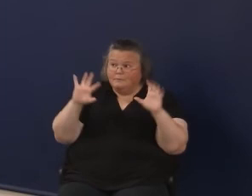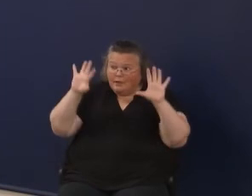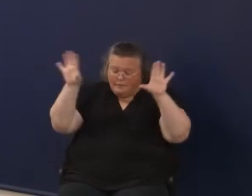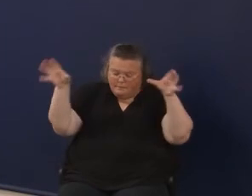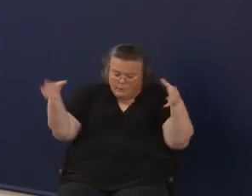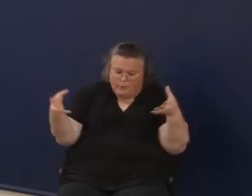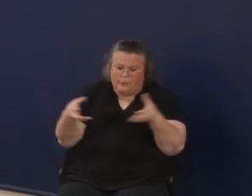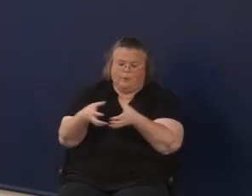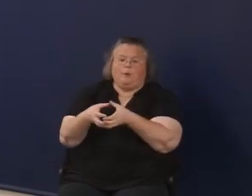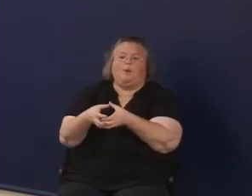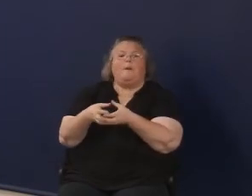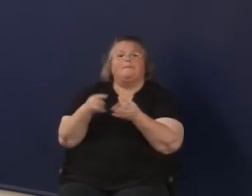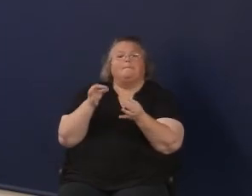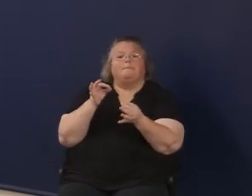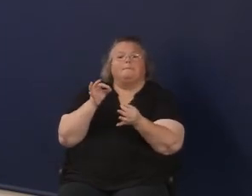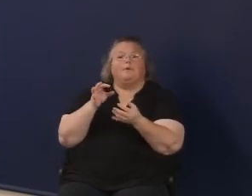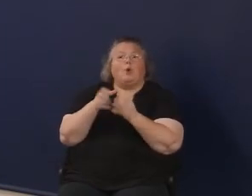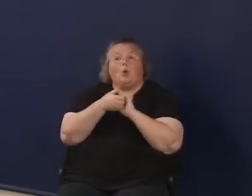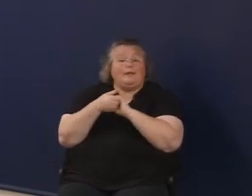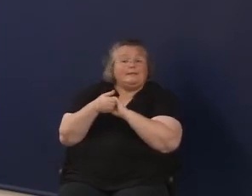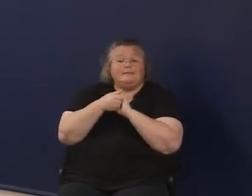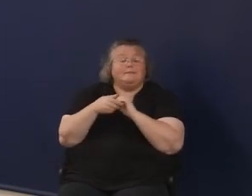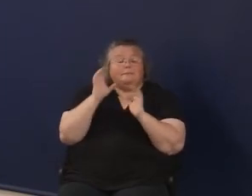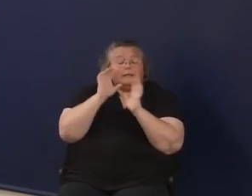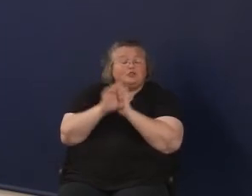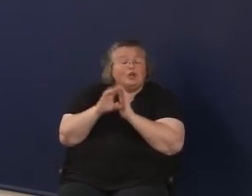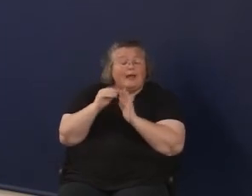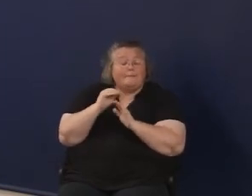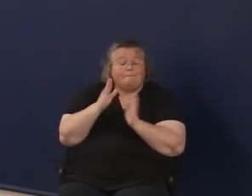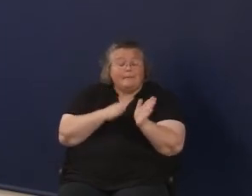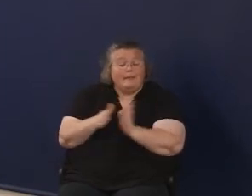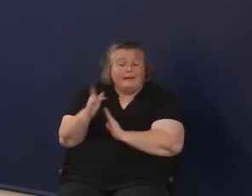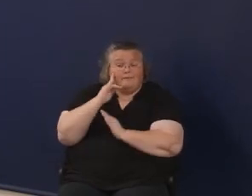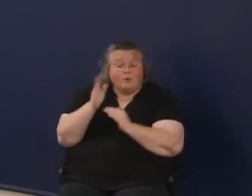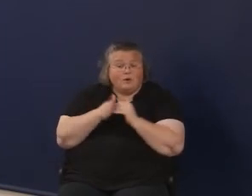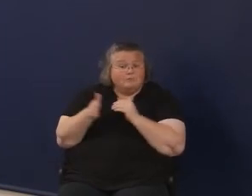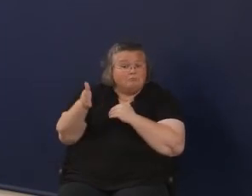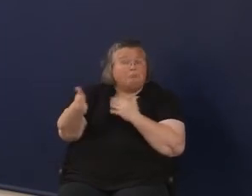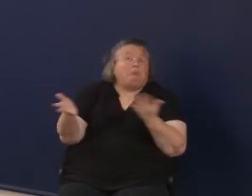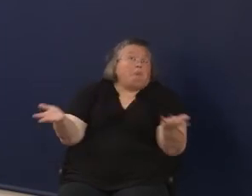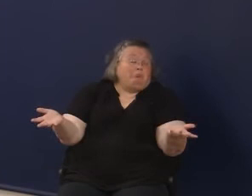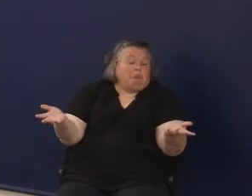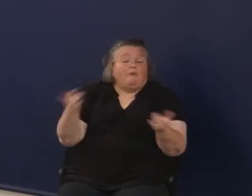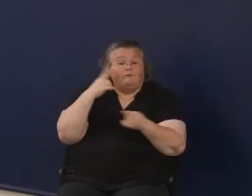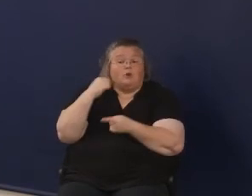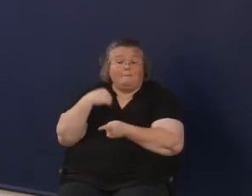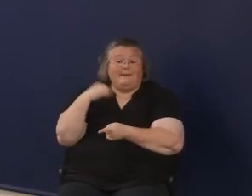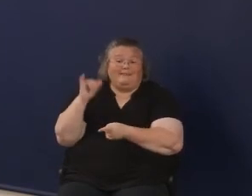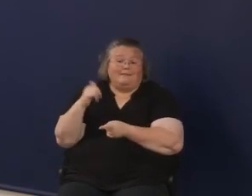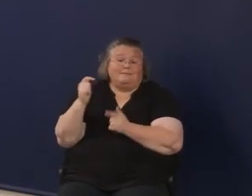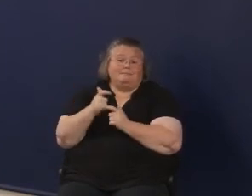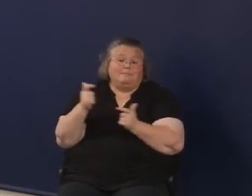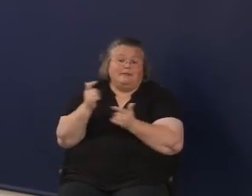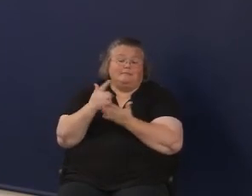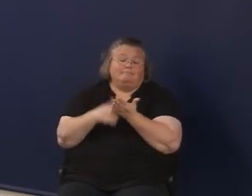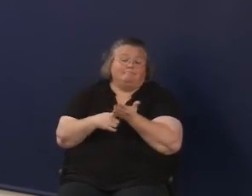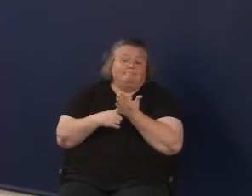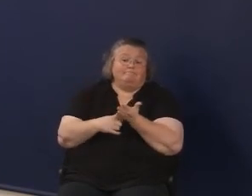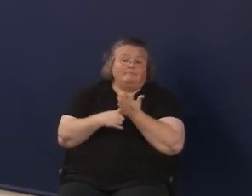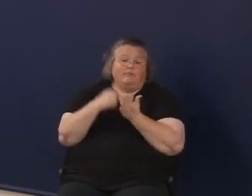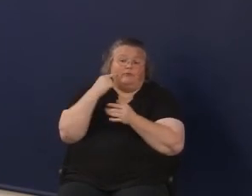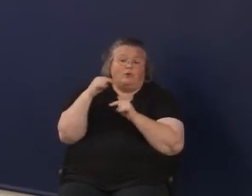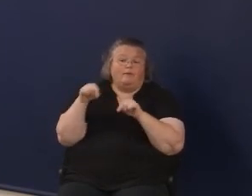picture and plan for blazing a path forward? To me, that's a big part of this,